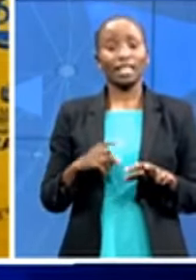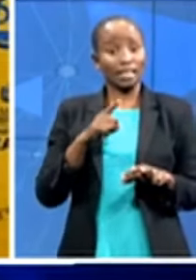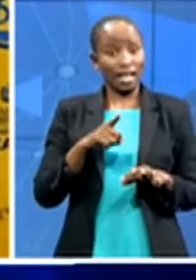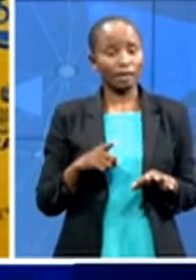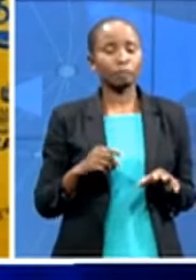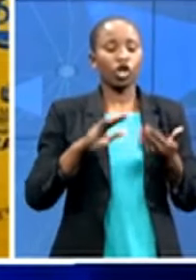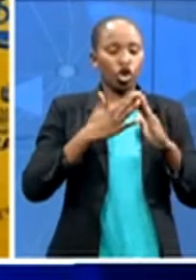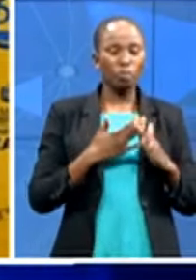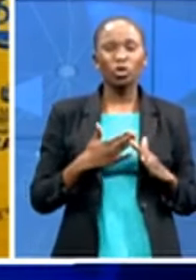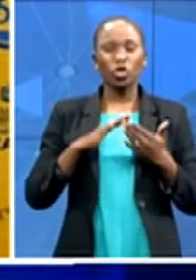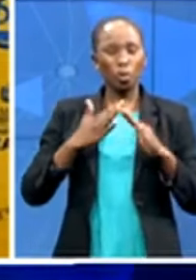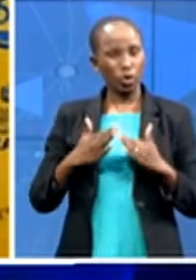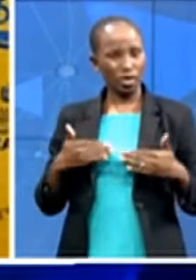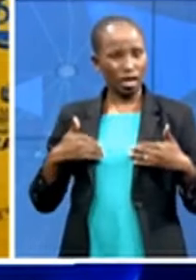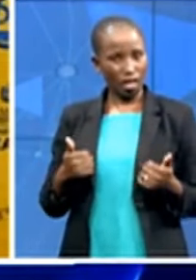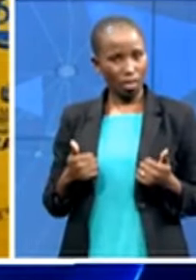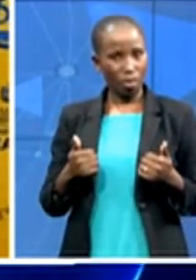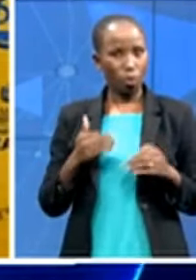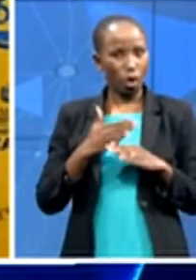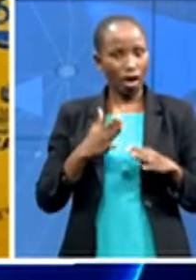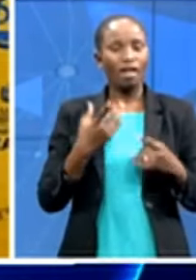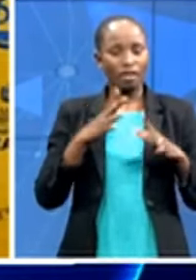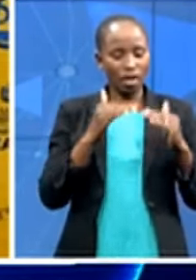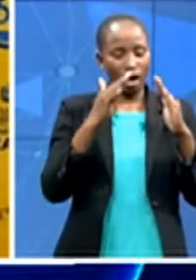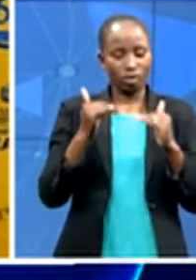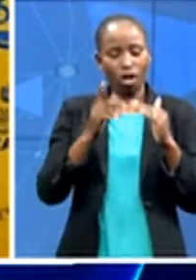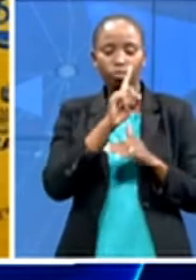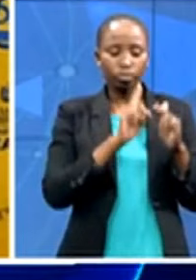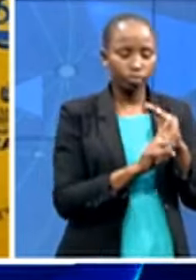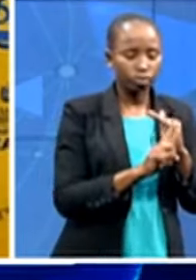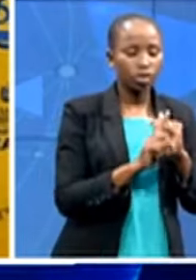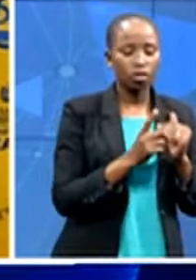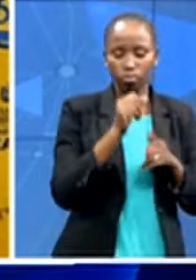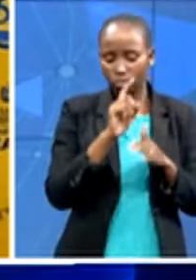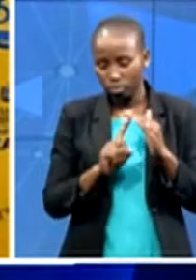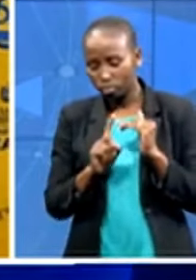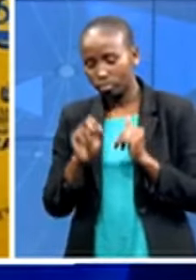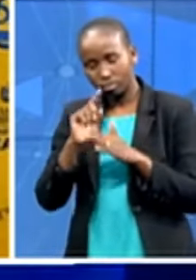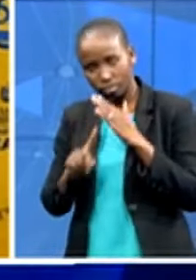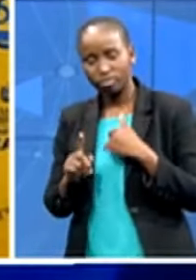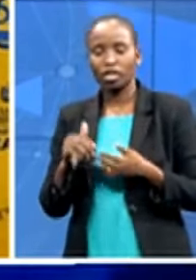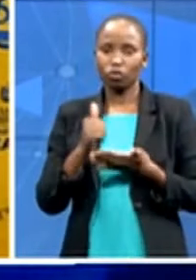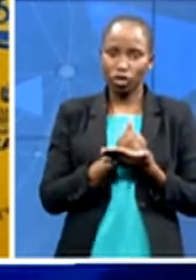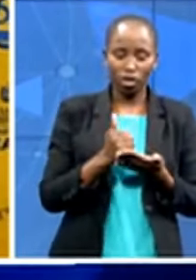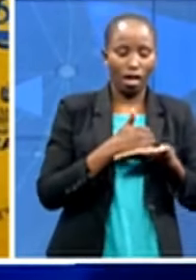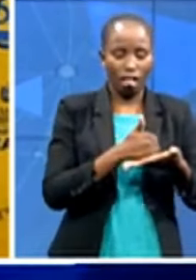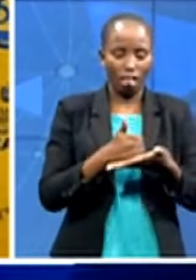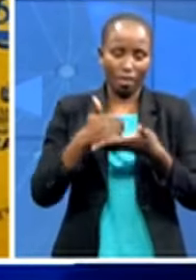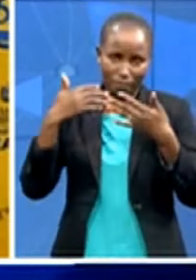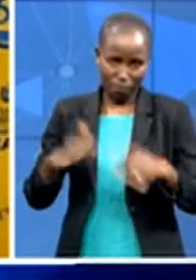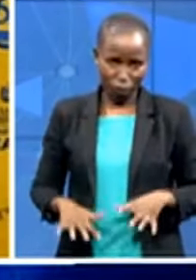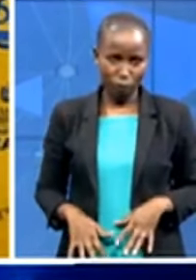for all these elderly people register them we gave them a smart gadget where they could not find network